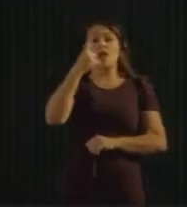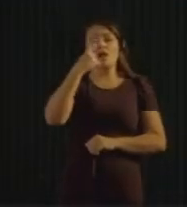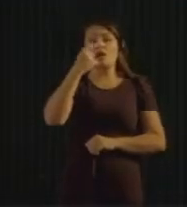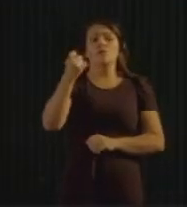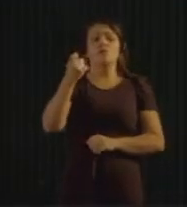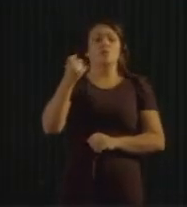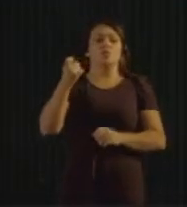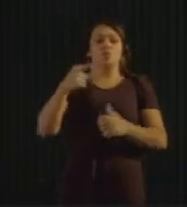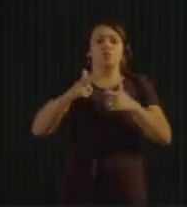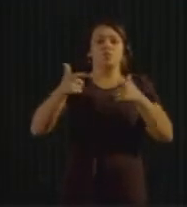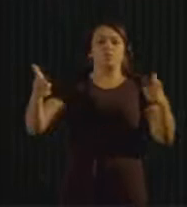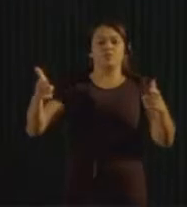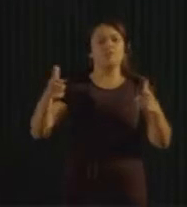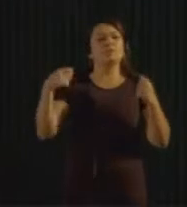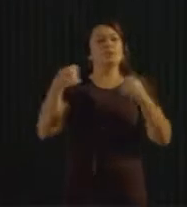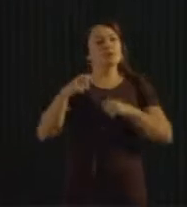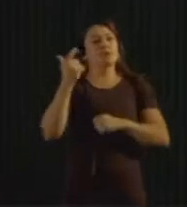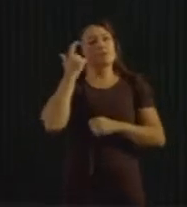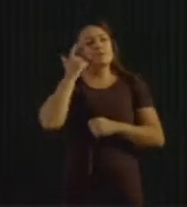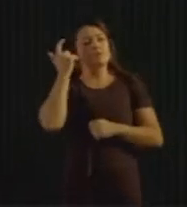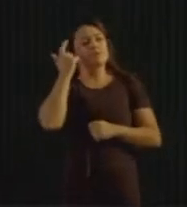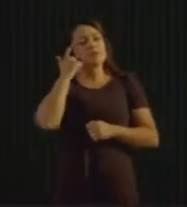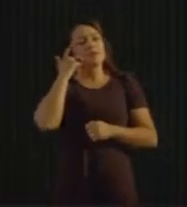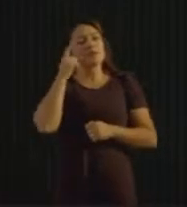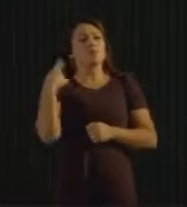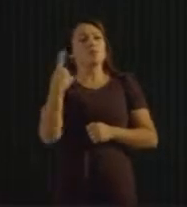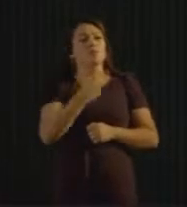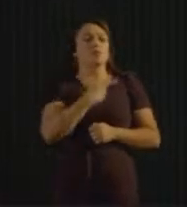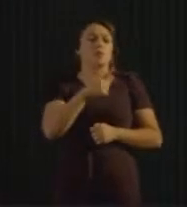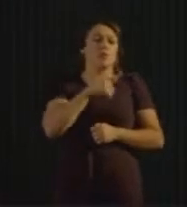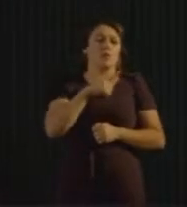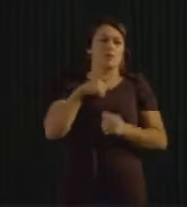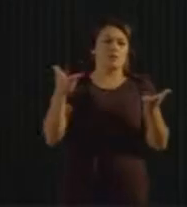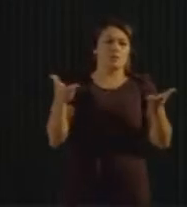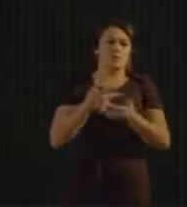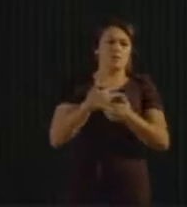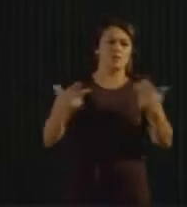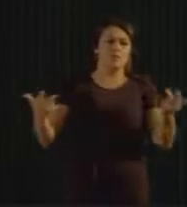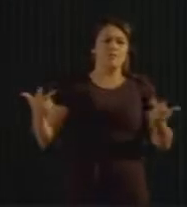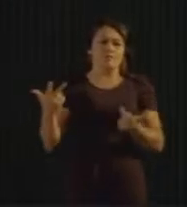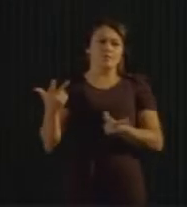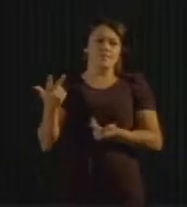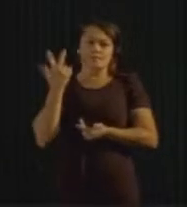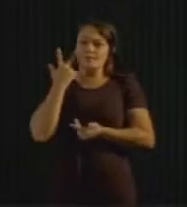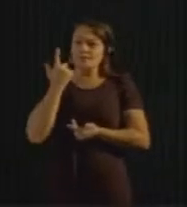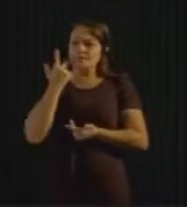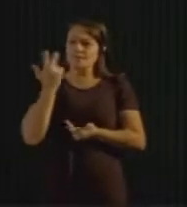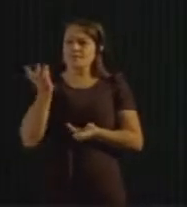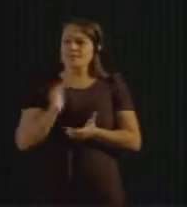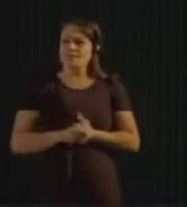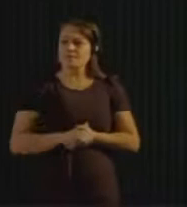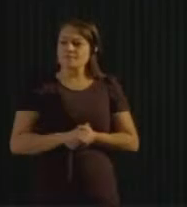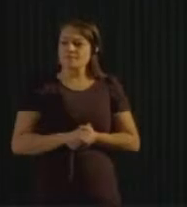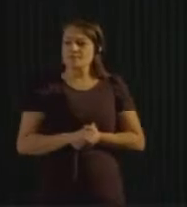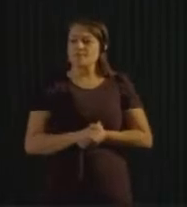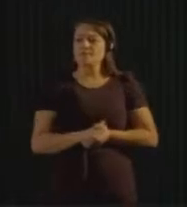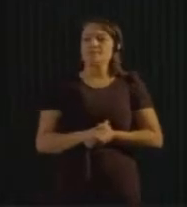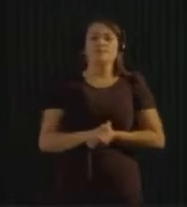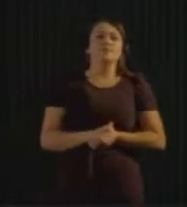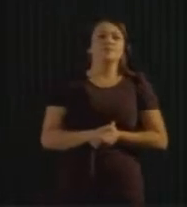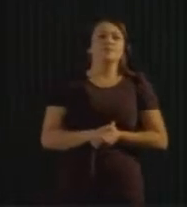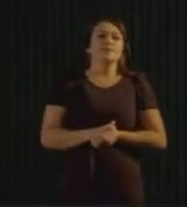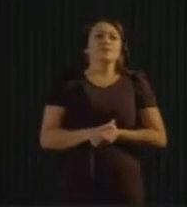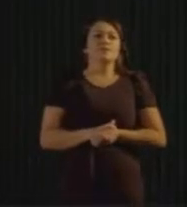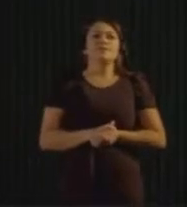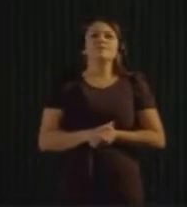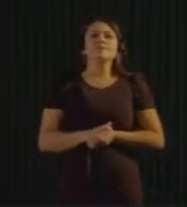resources. And then we talk about the resources we have right now and, of course, of the Virgin resources. I